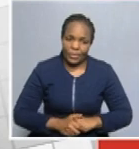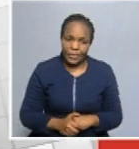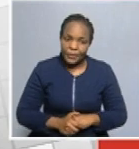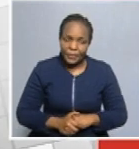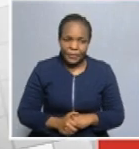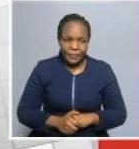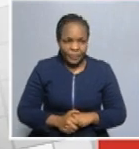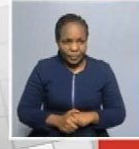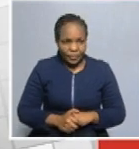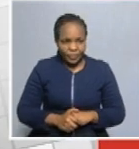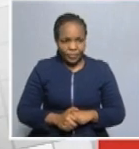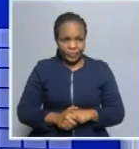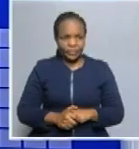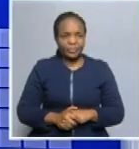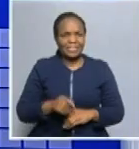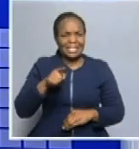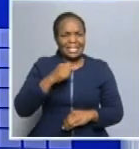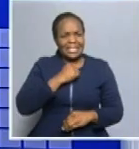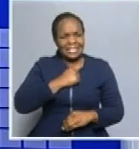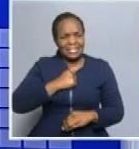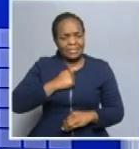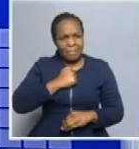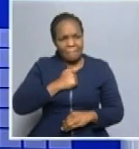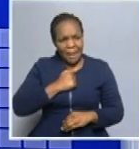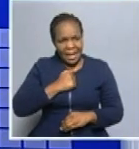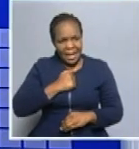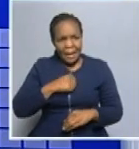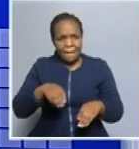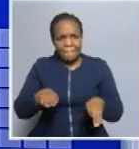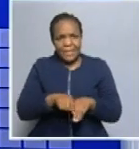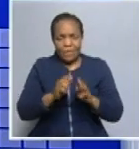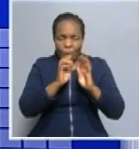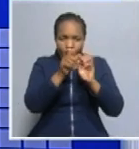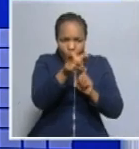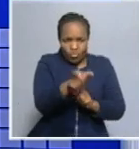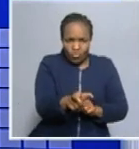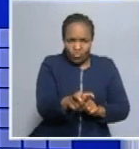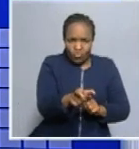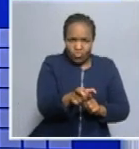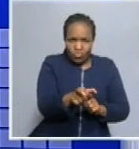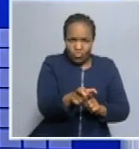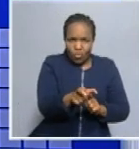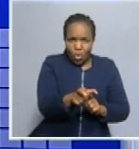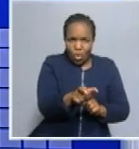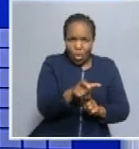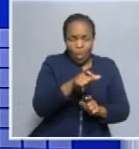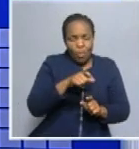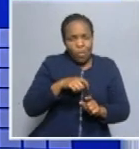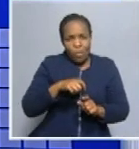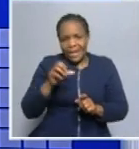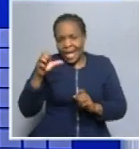how do negative emotions affect the health as well as the wellness of those around you?